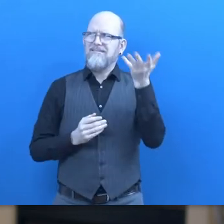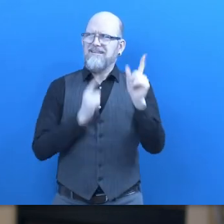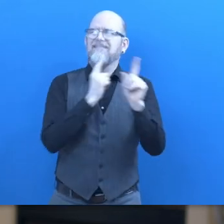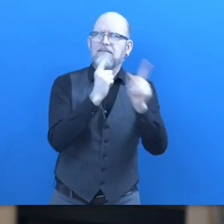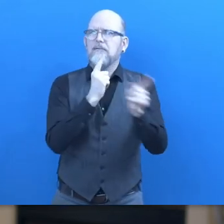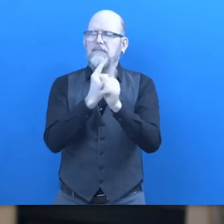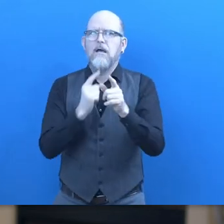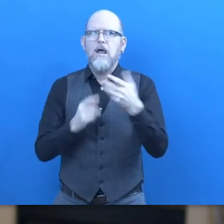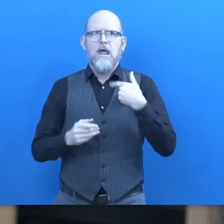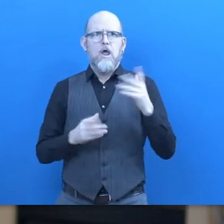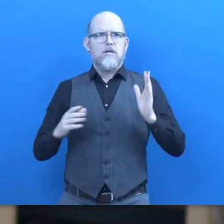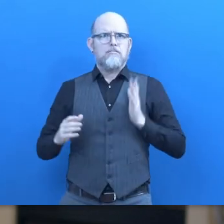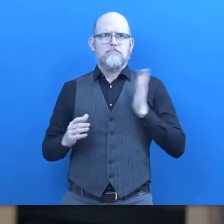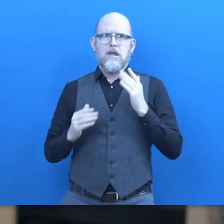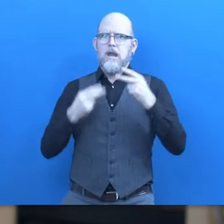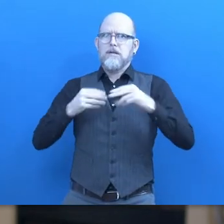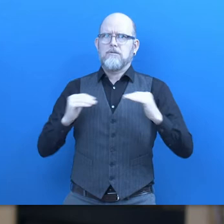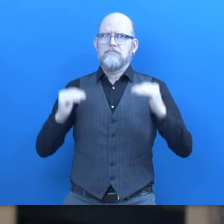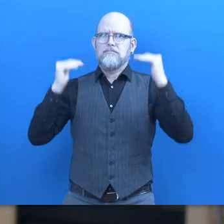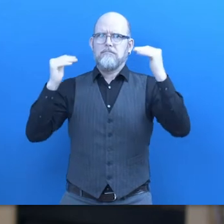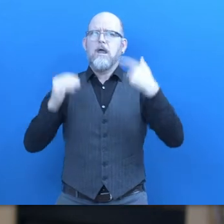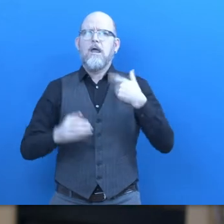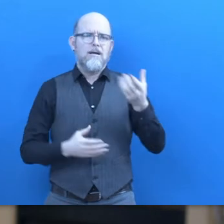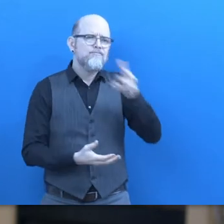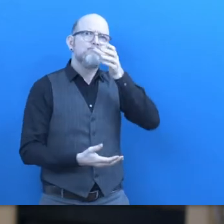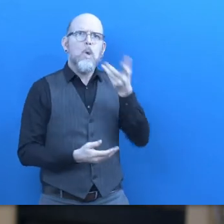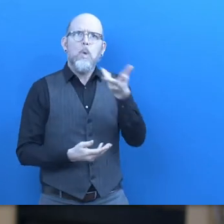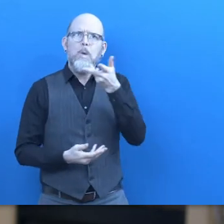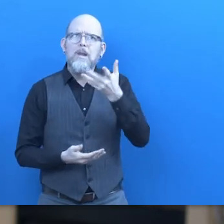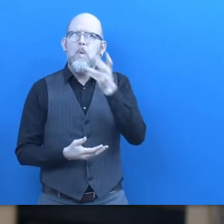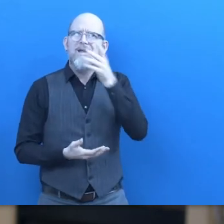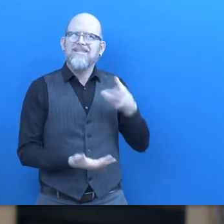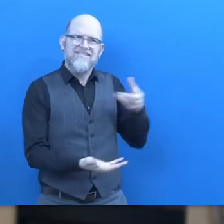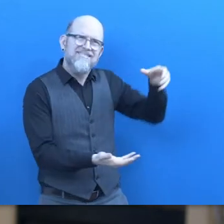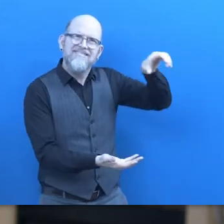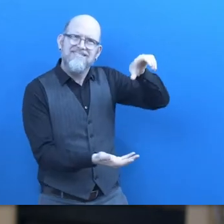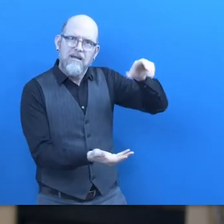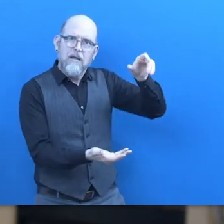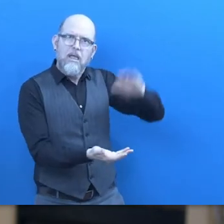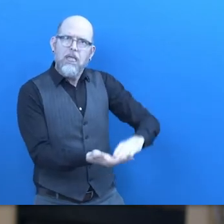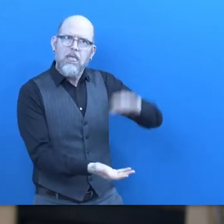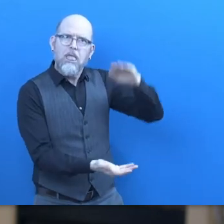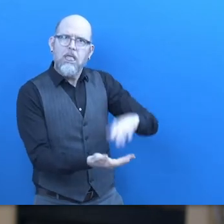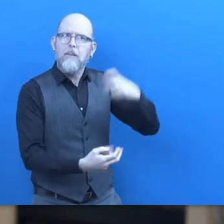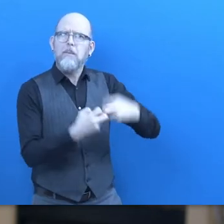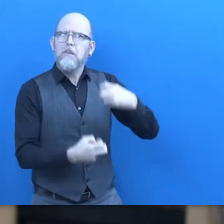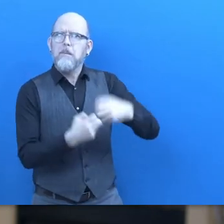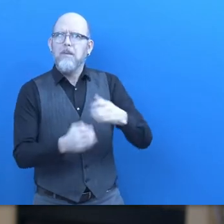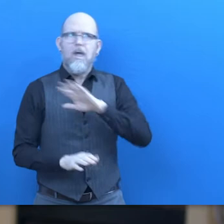and my depth perception was off so I would go to pour a glass of wine or a glass of water at the table and miss and everybody